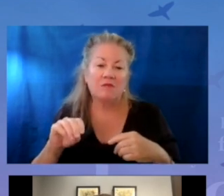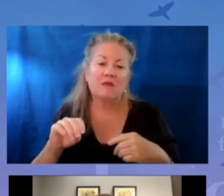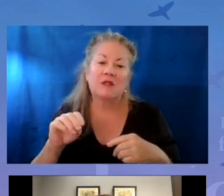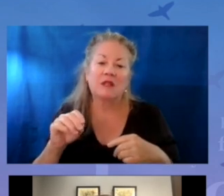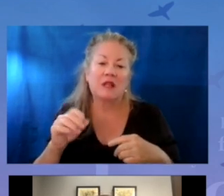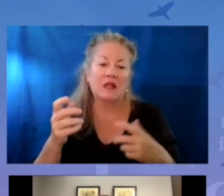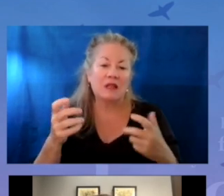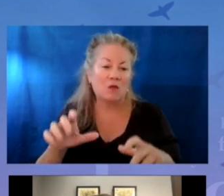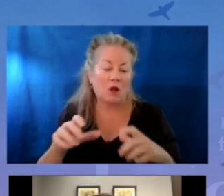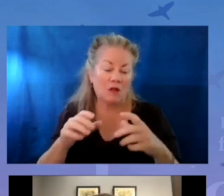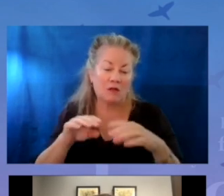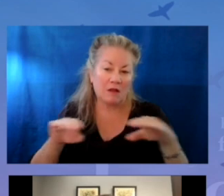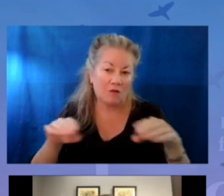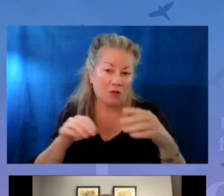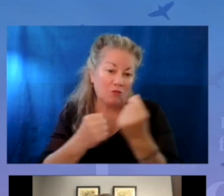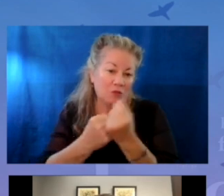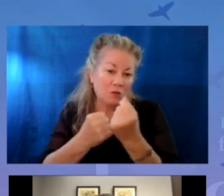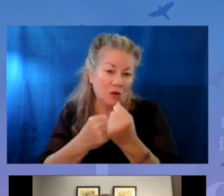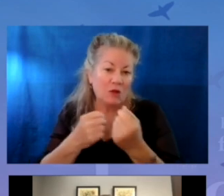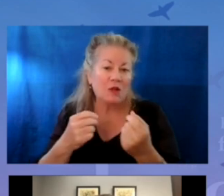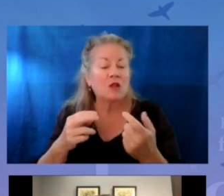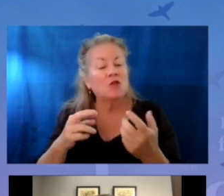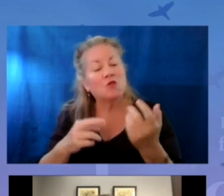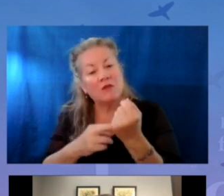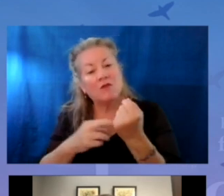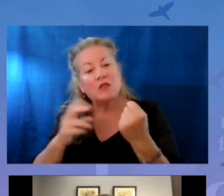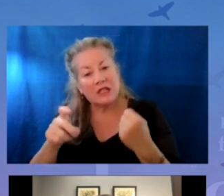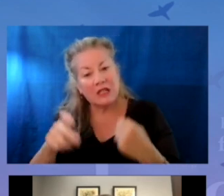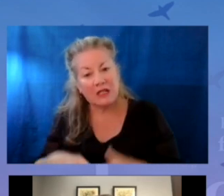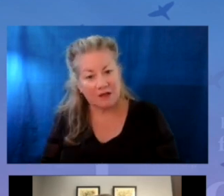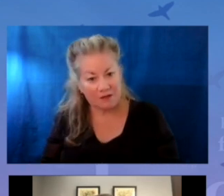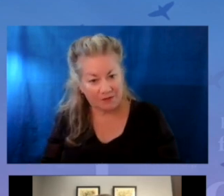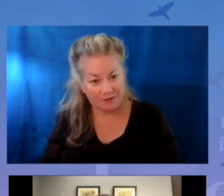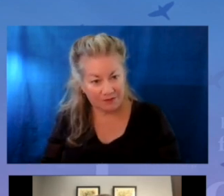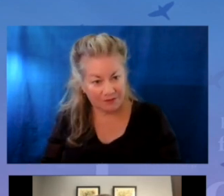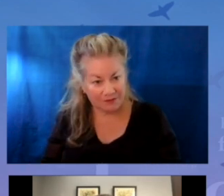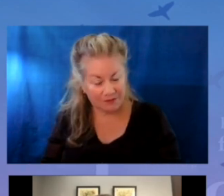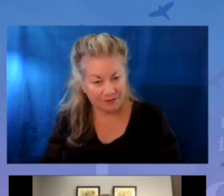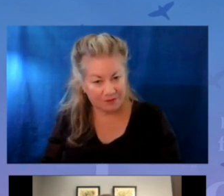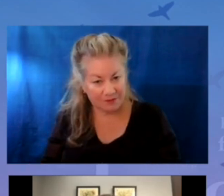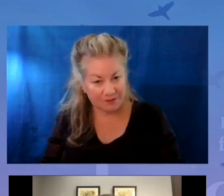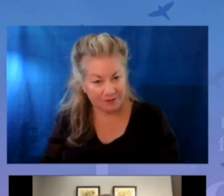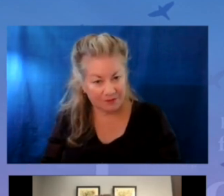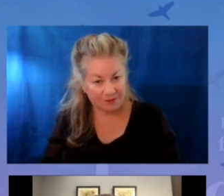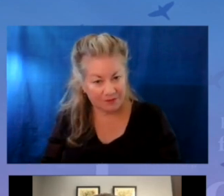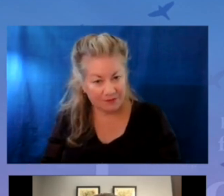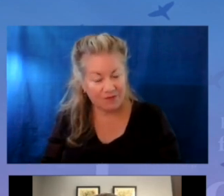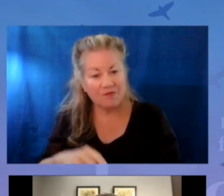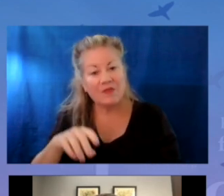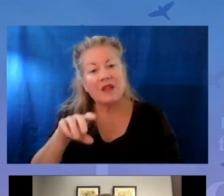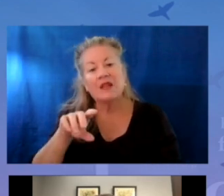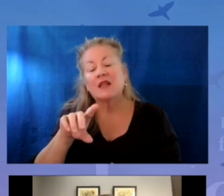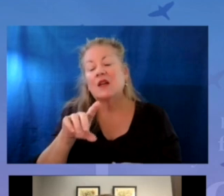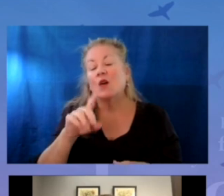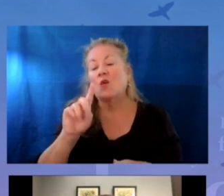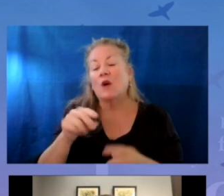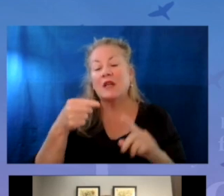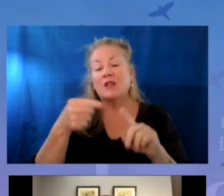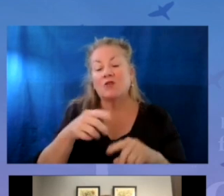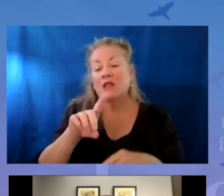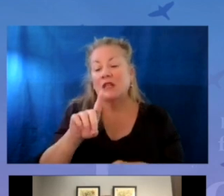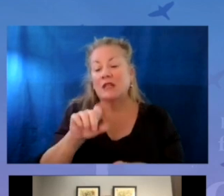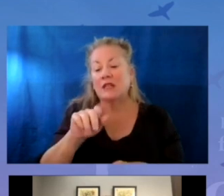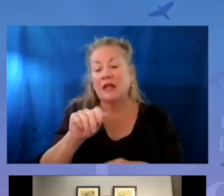this level of support, which really, truly reinforced the need. One interesting data point is the number of collaborative